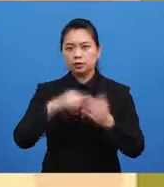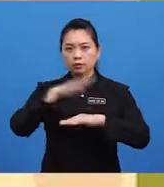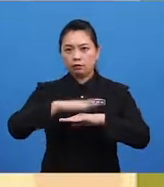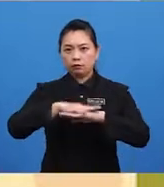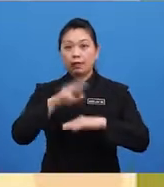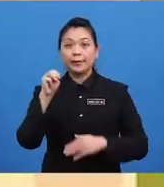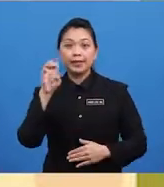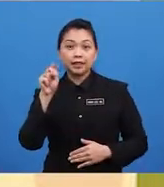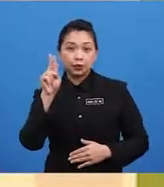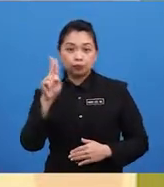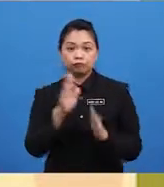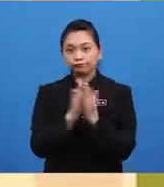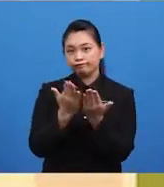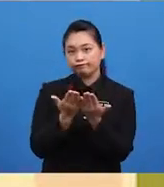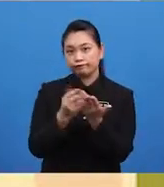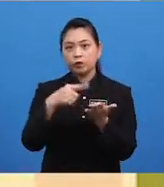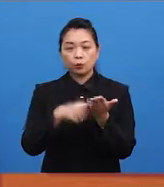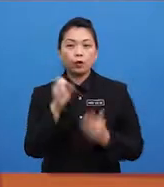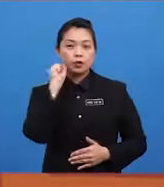What shall we start to order?